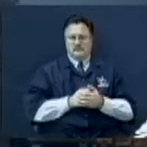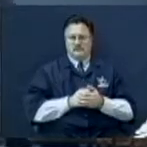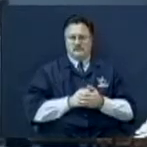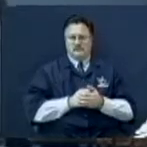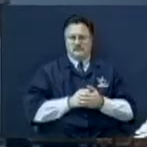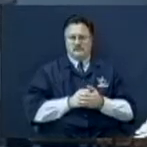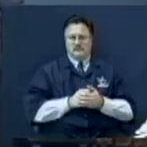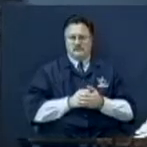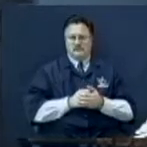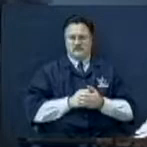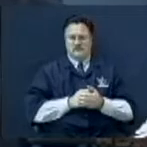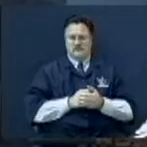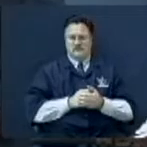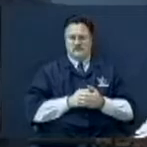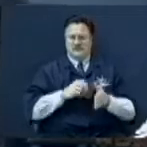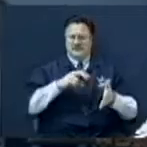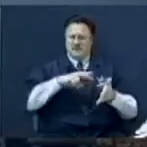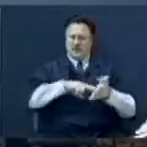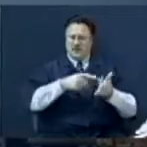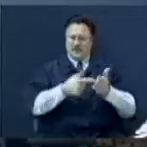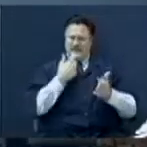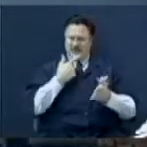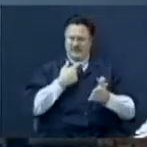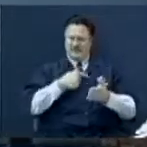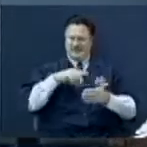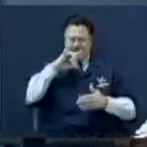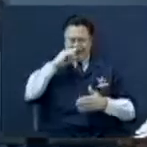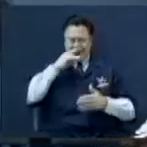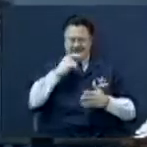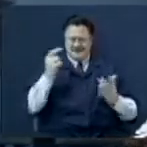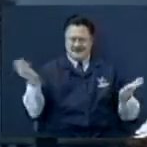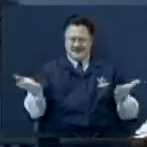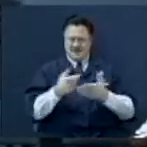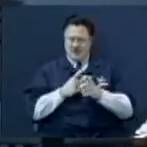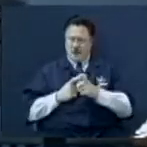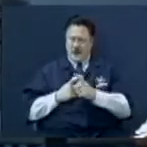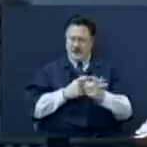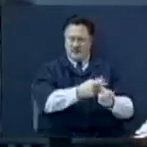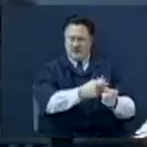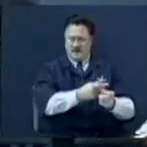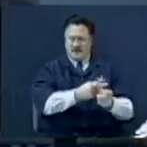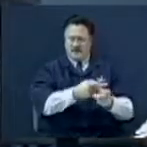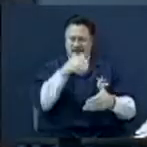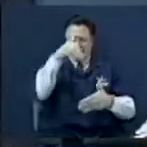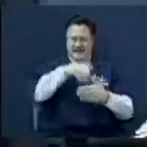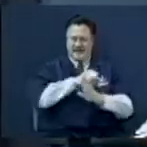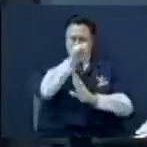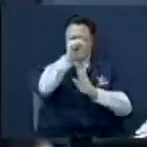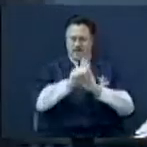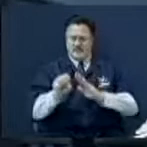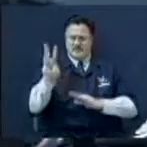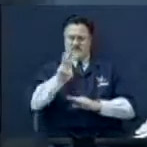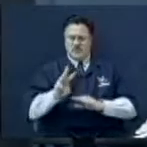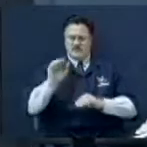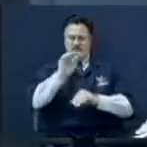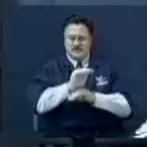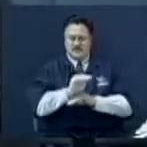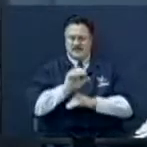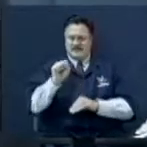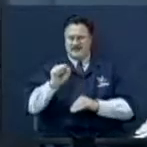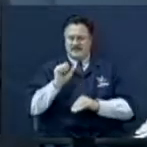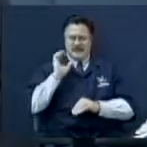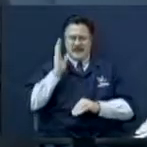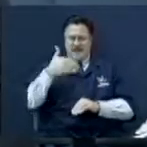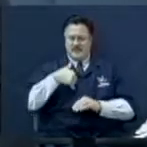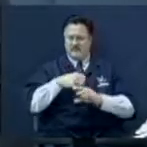You say, well, you mean tell me kids come down here and run and do a water on Wednesday night? Well, ladies and gentlemen, I ain't got nowhere to